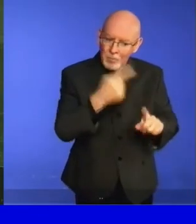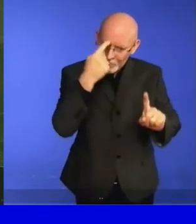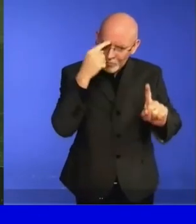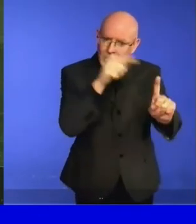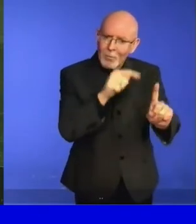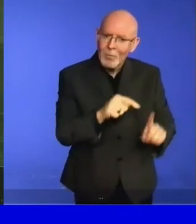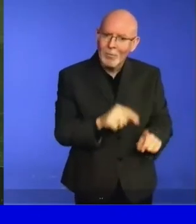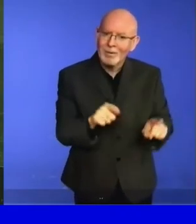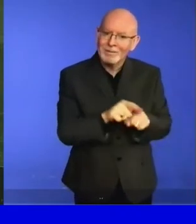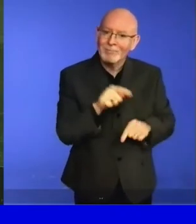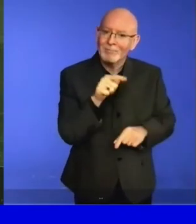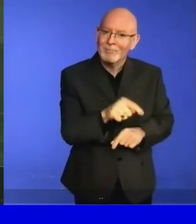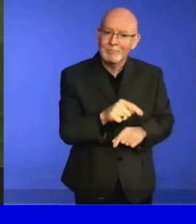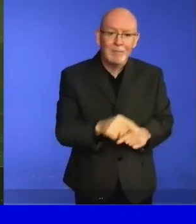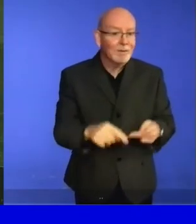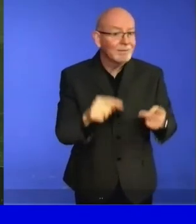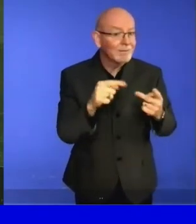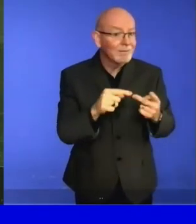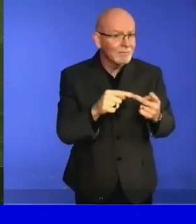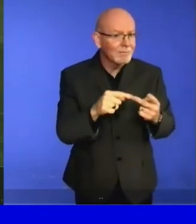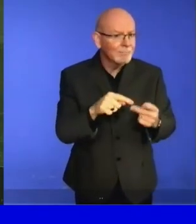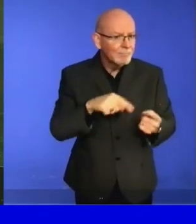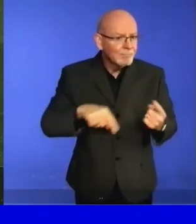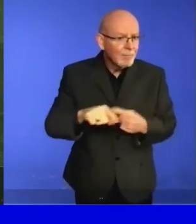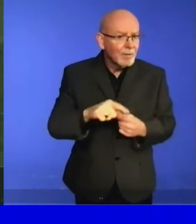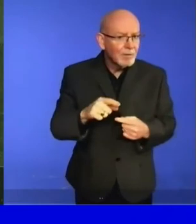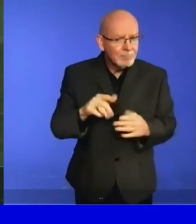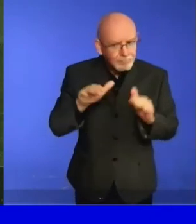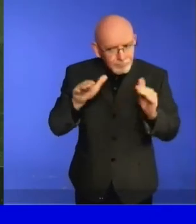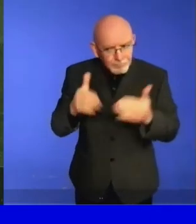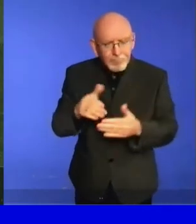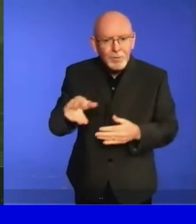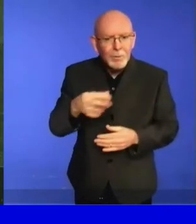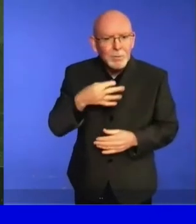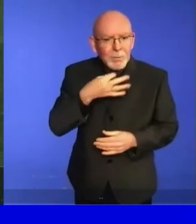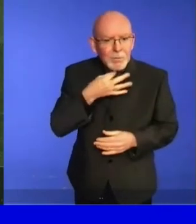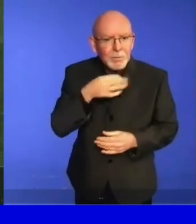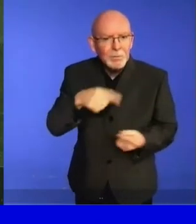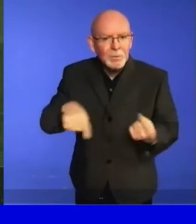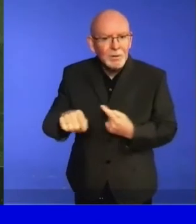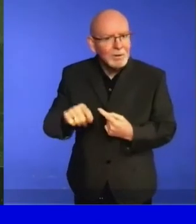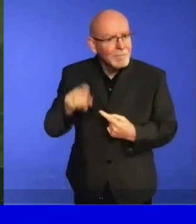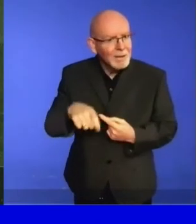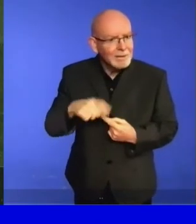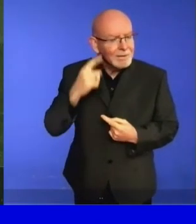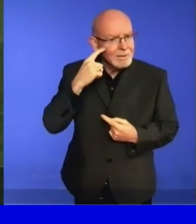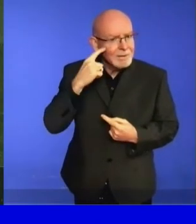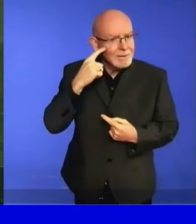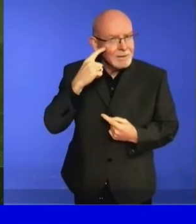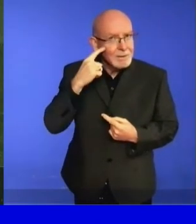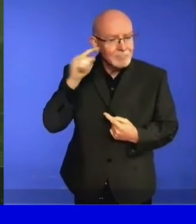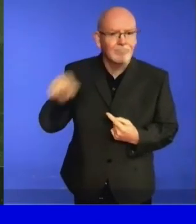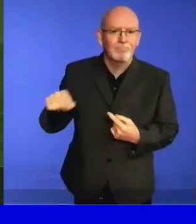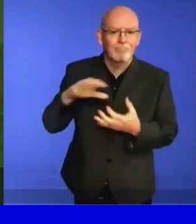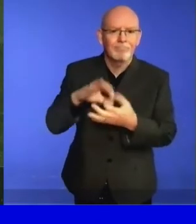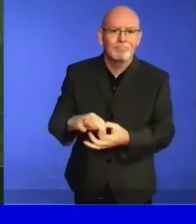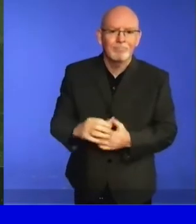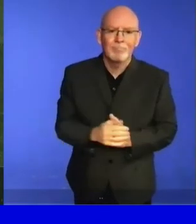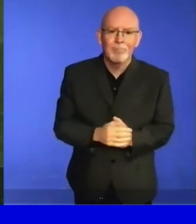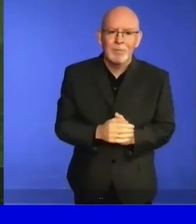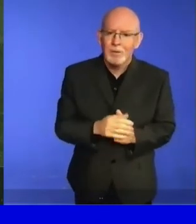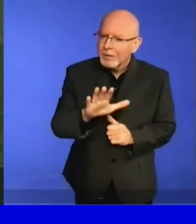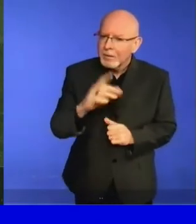developing countries who have struggled to overcome obstacle after obstacle to secure education or health care